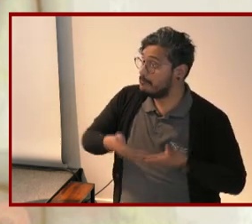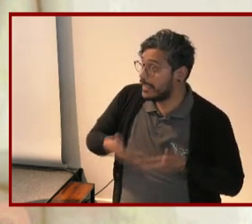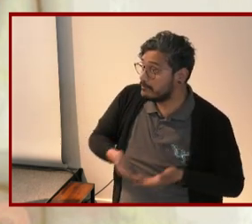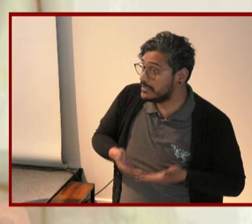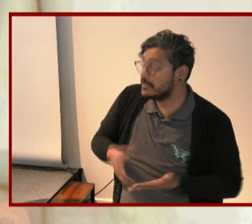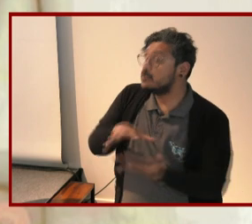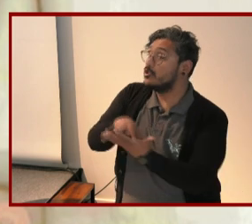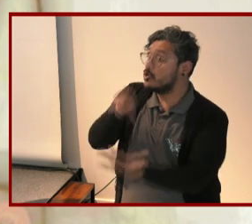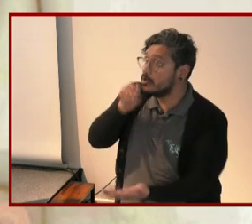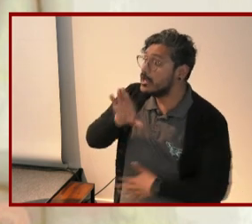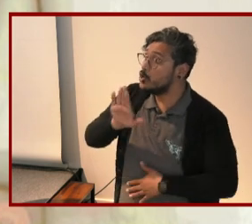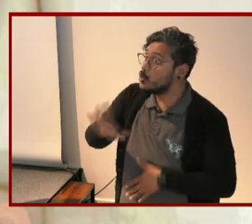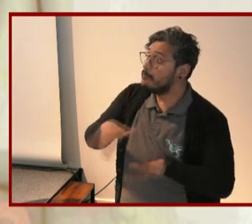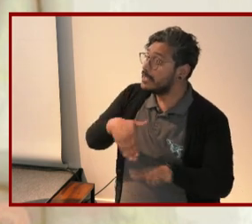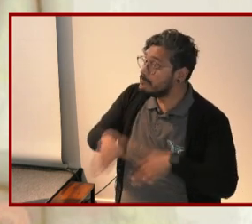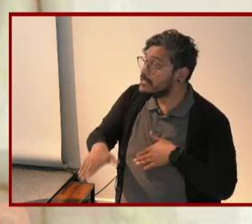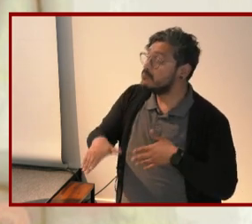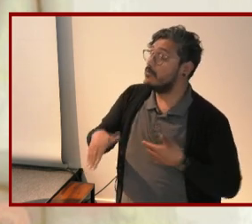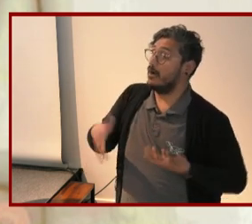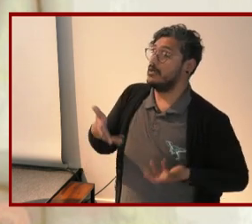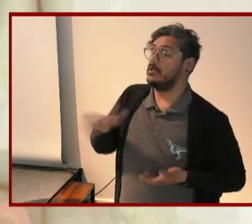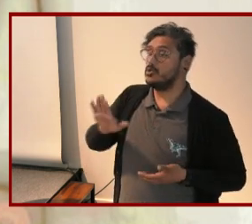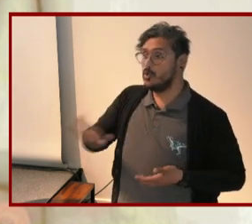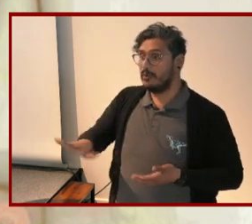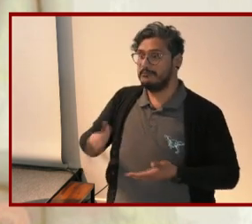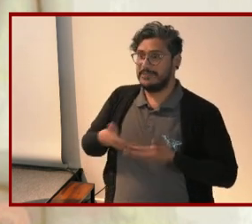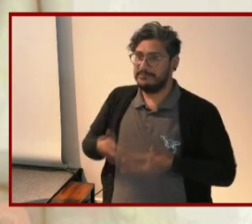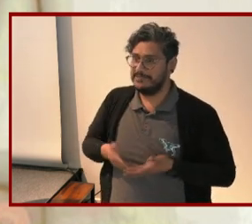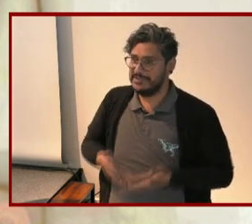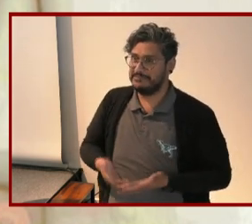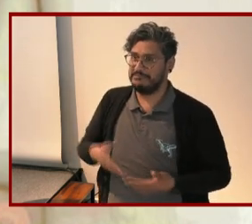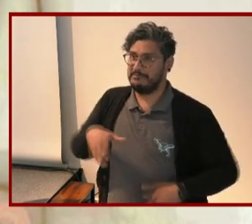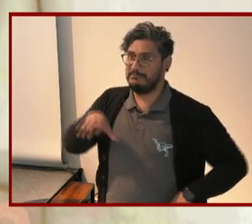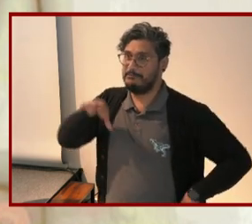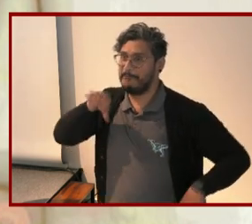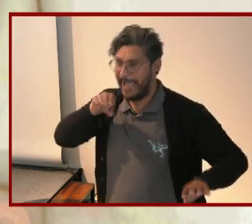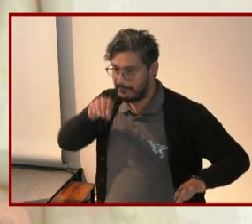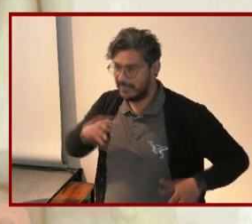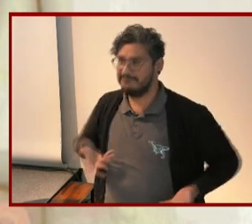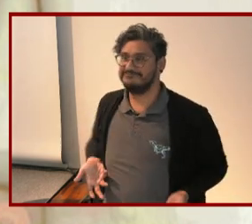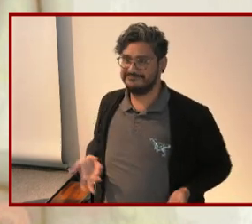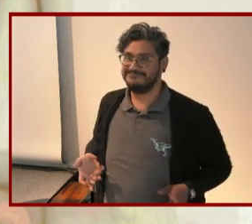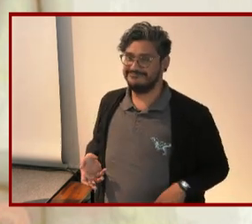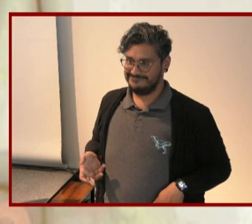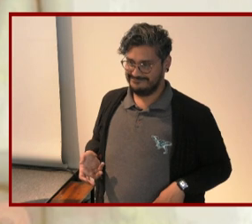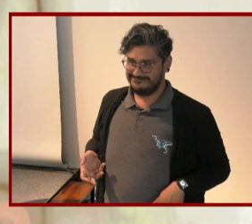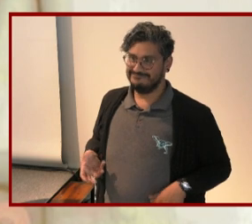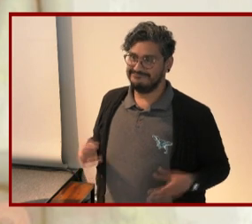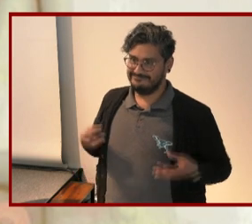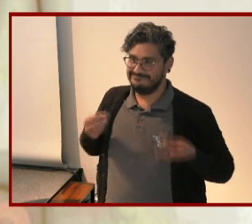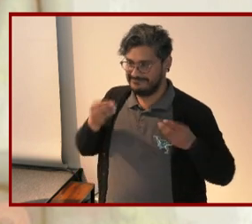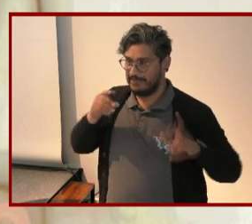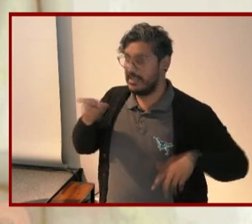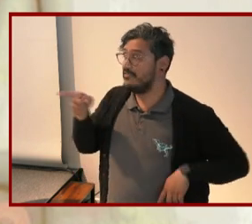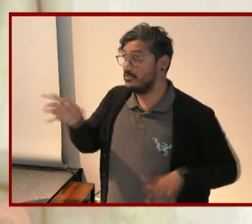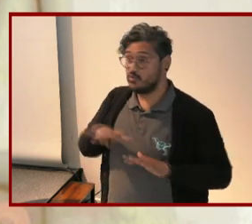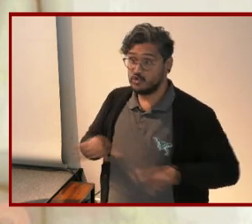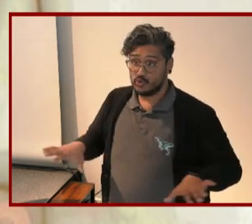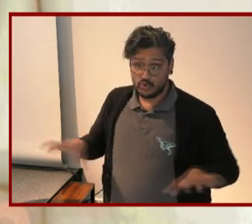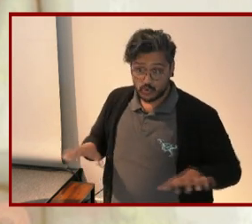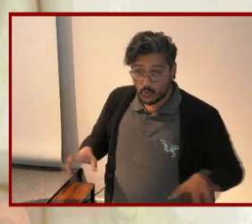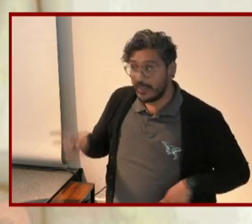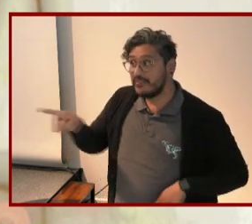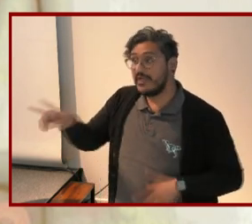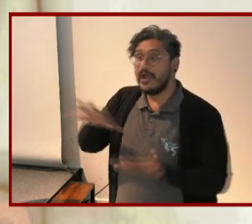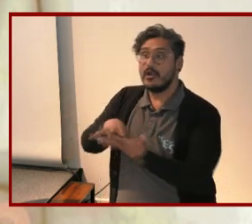your baby is walking your baby is babbling end quote he means this is what children do children are